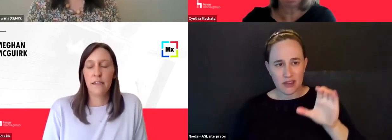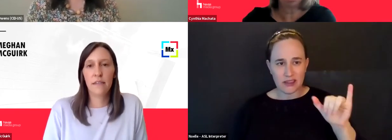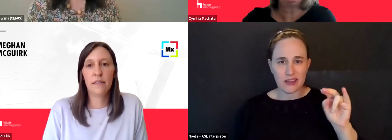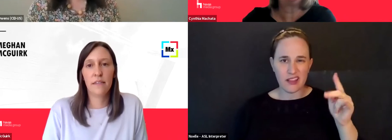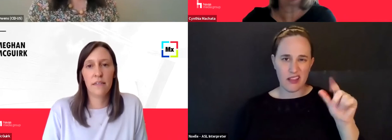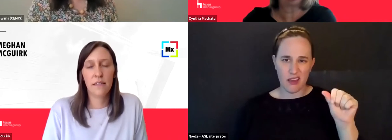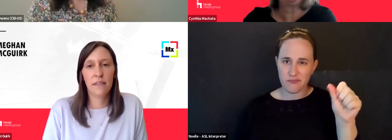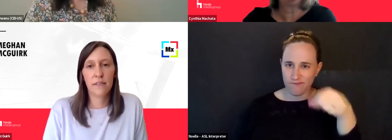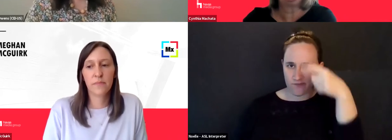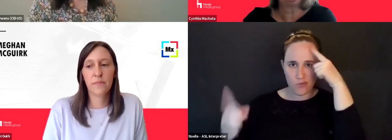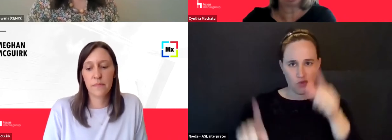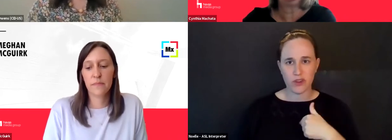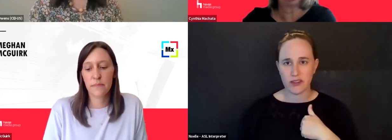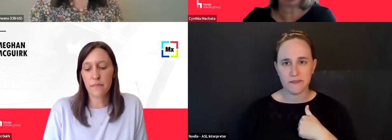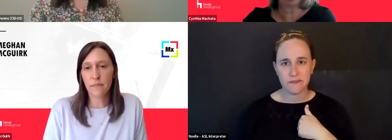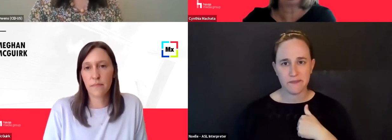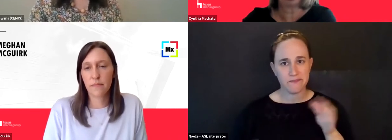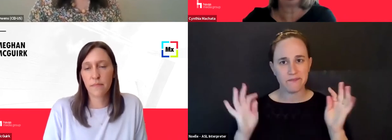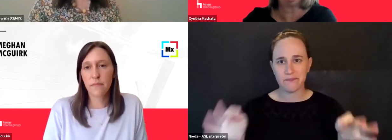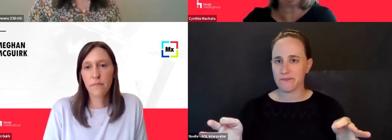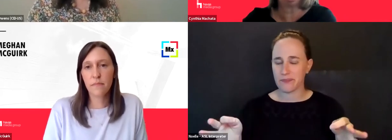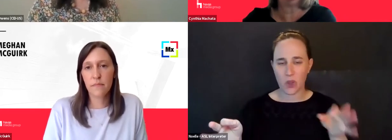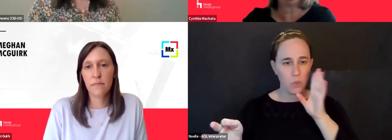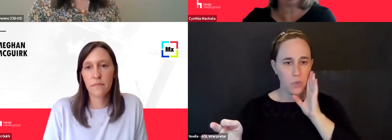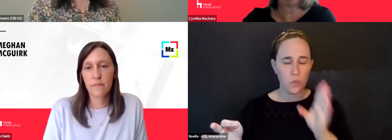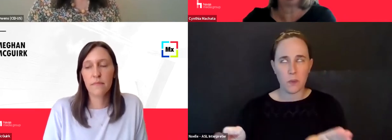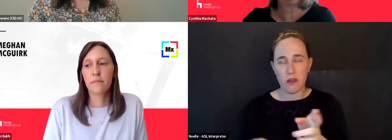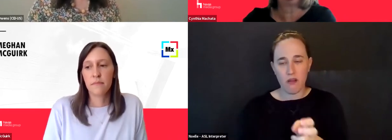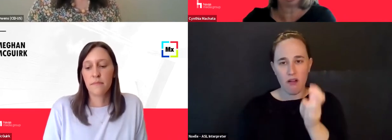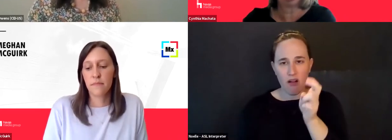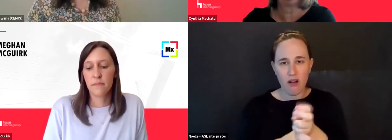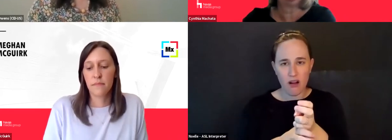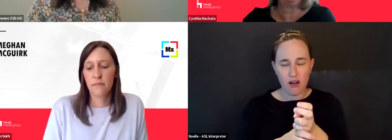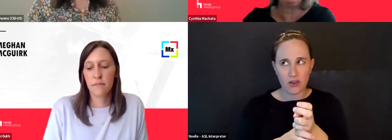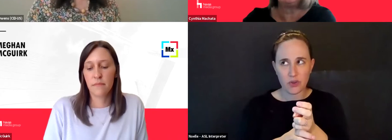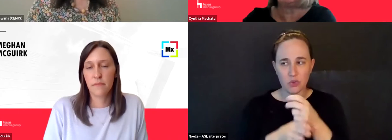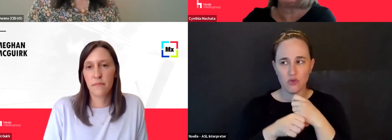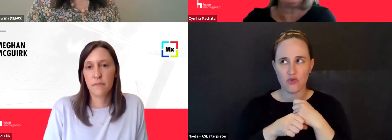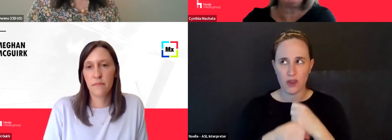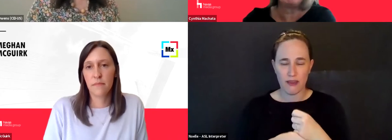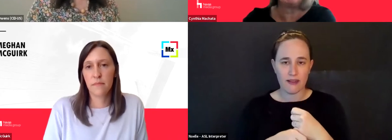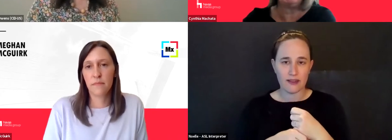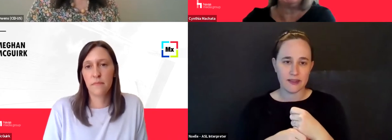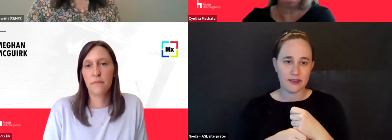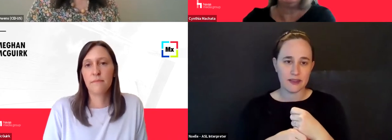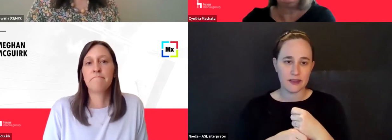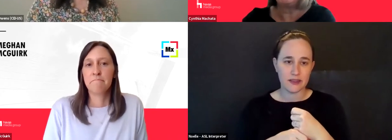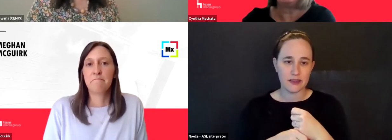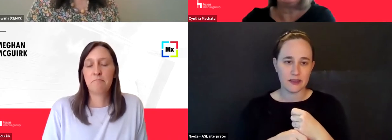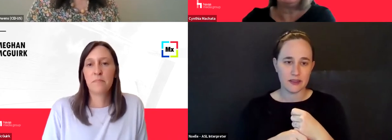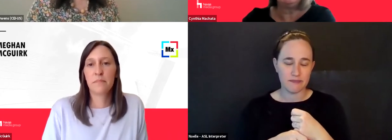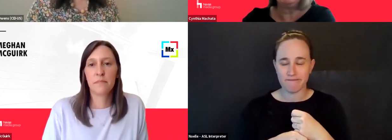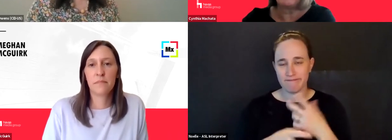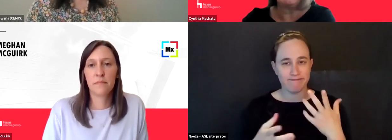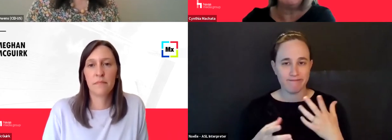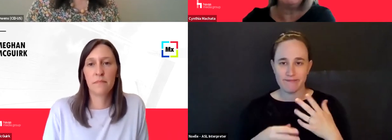I'd absolutely say the same, but it would be very hard to create what we would call a rate card on the